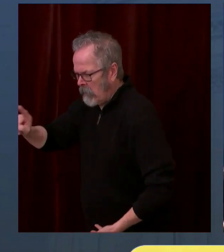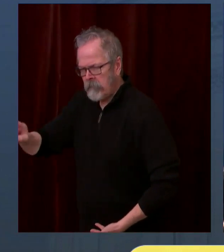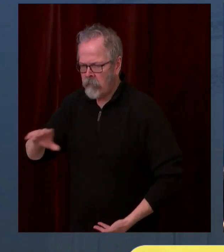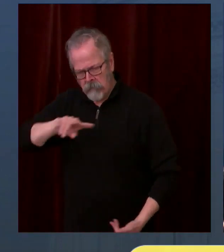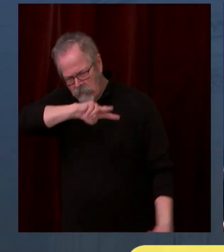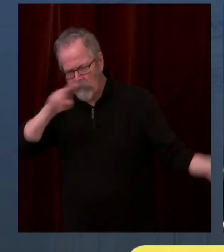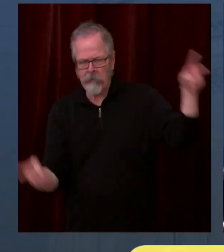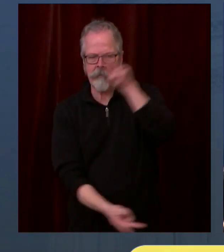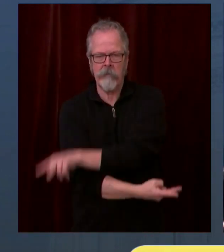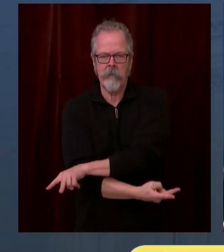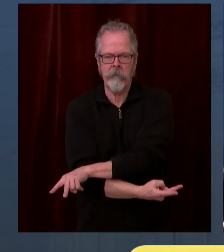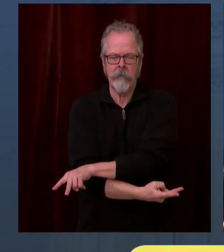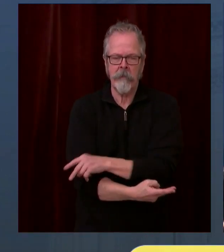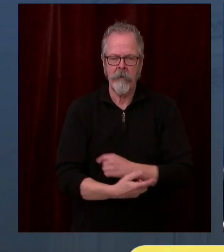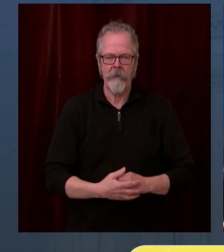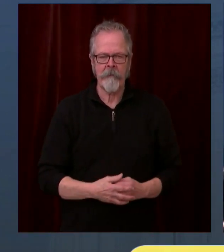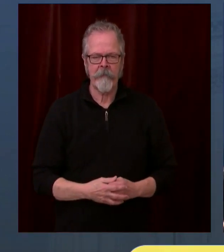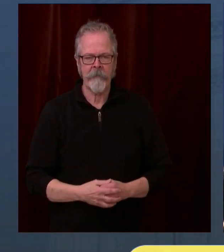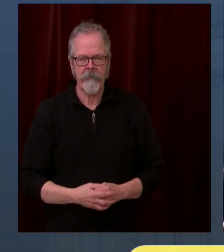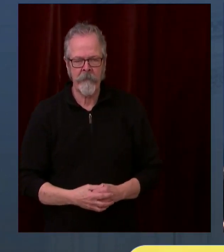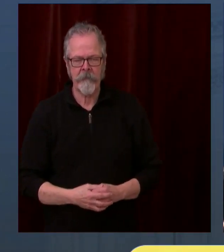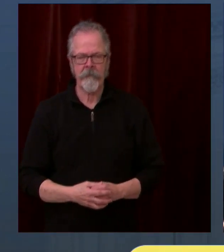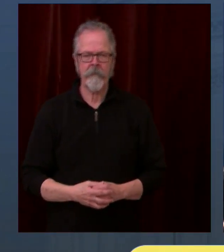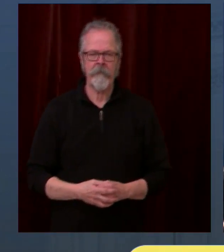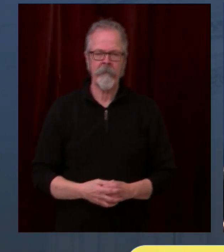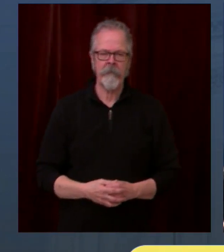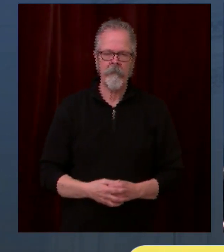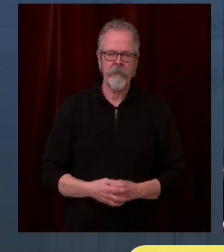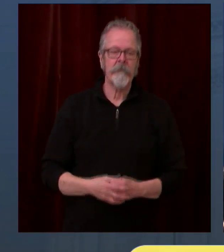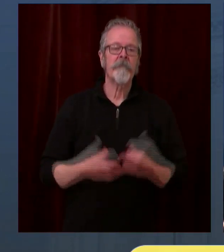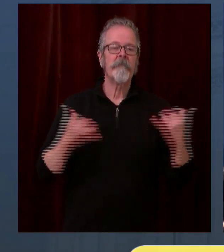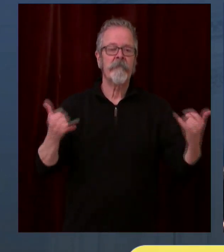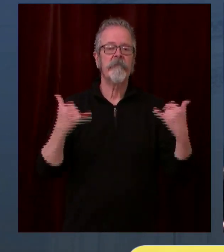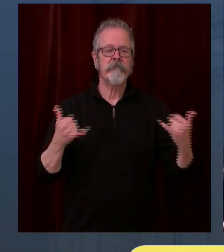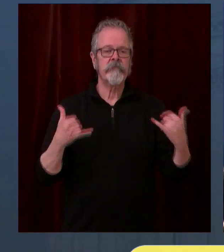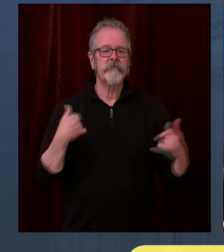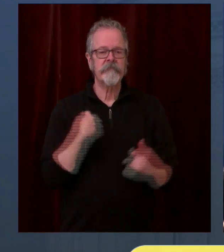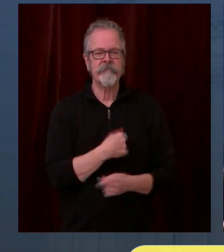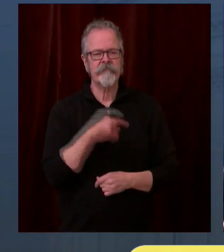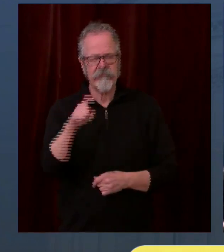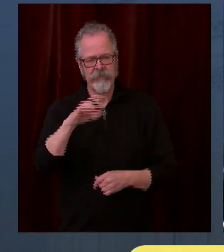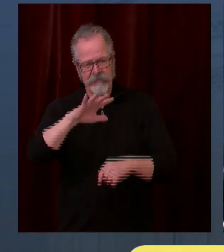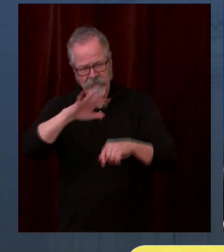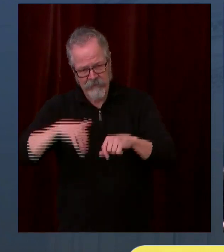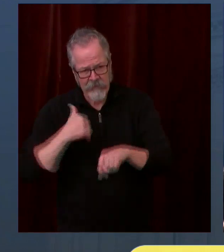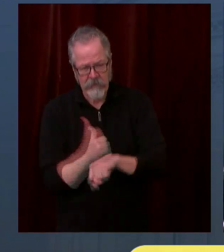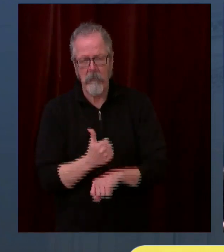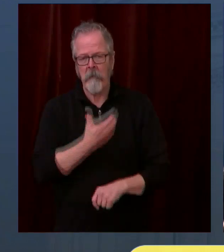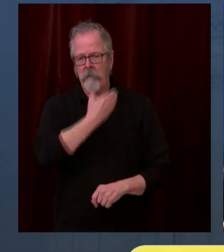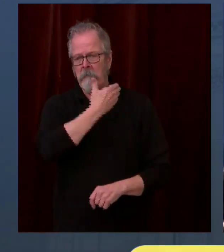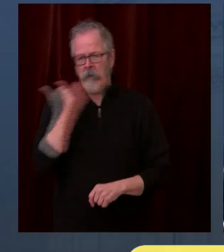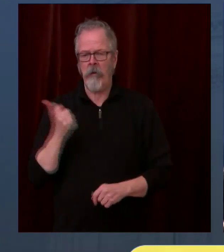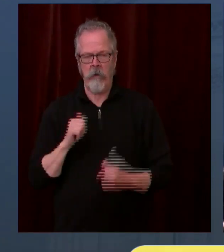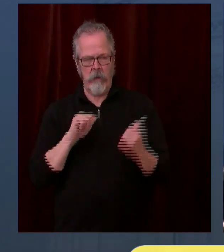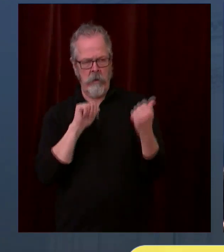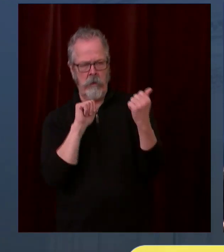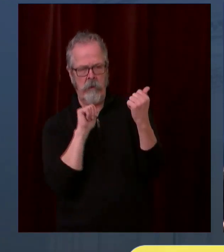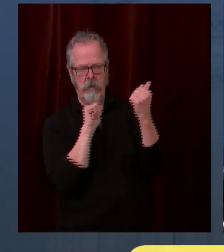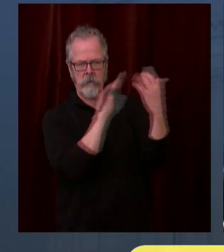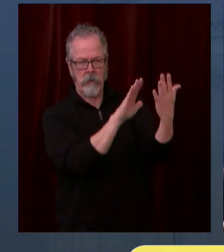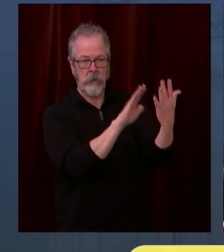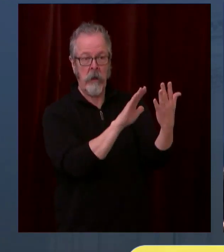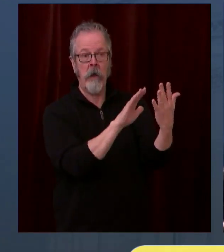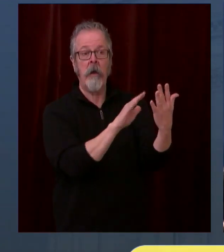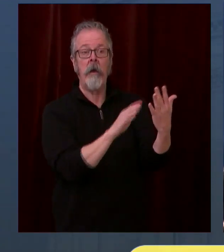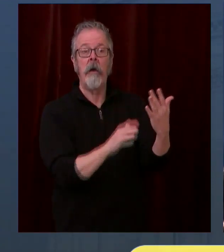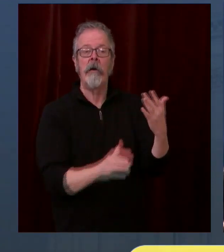to provide the delivery vehicle. But we think given now that we're radically increasing the number of Washingtonians that we